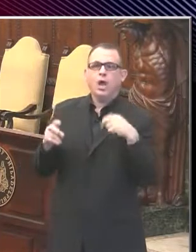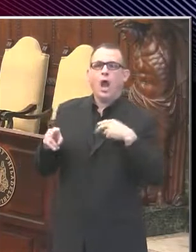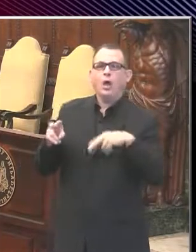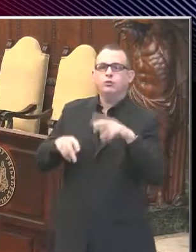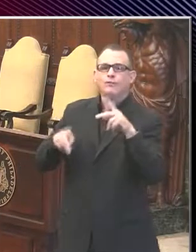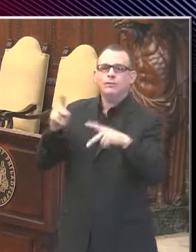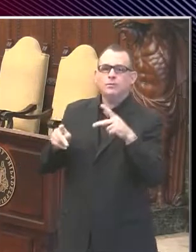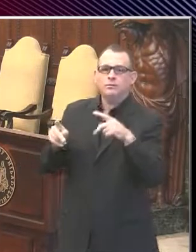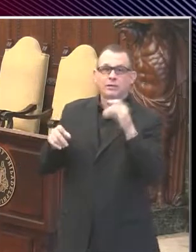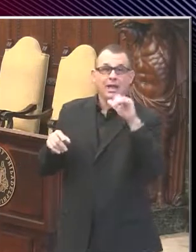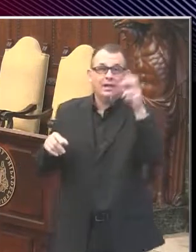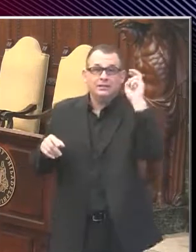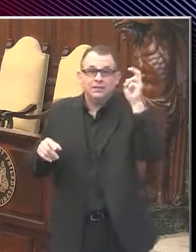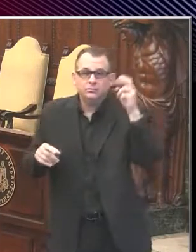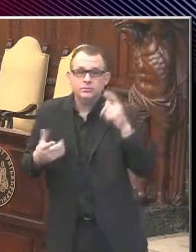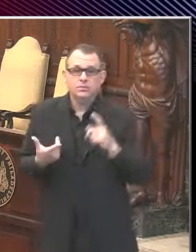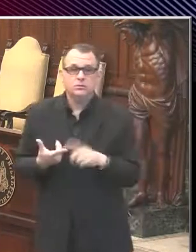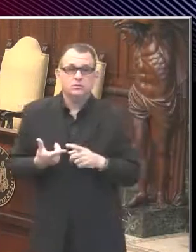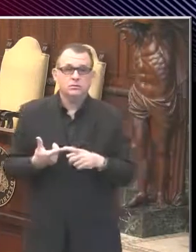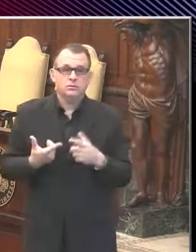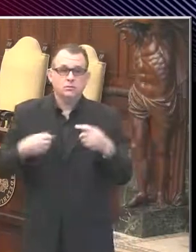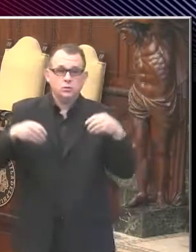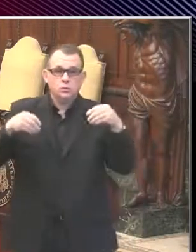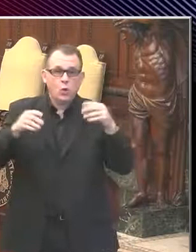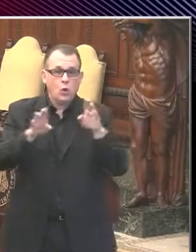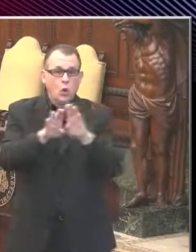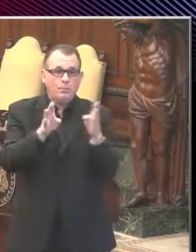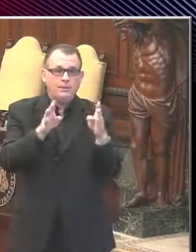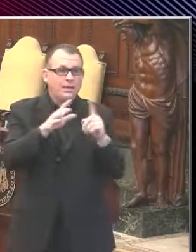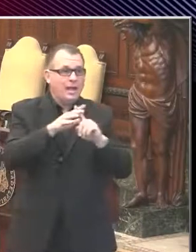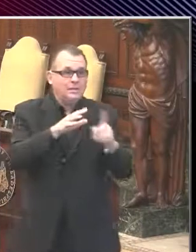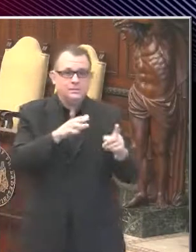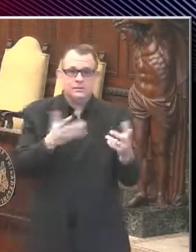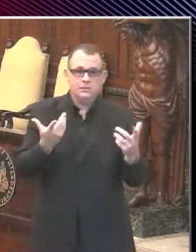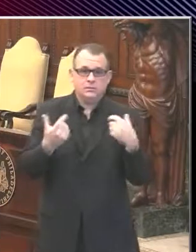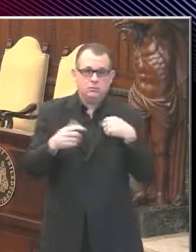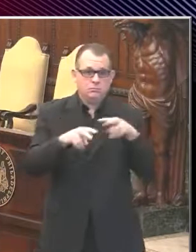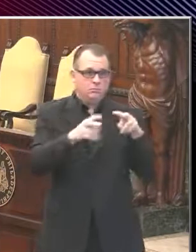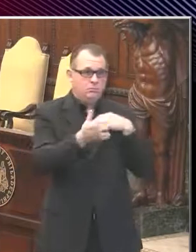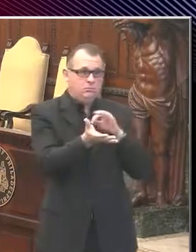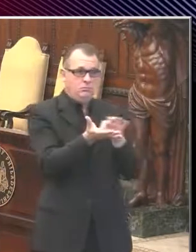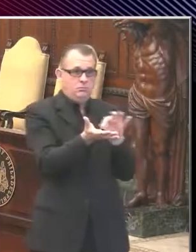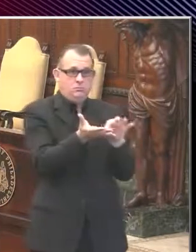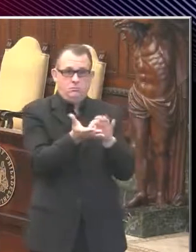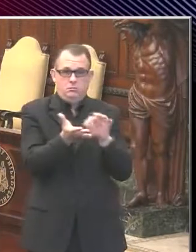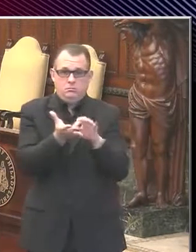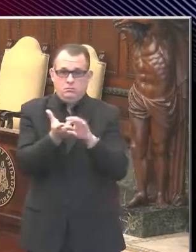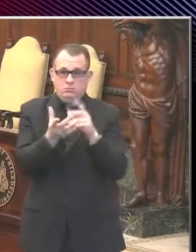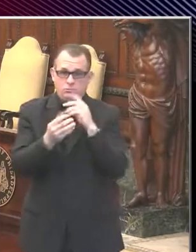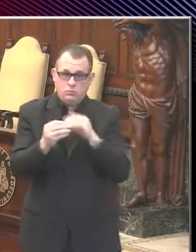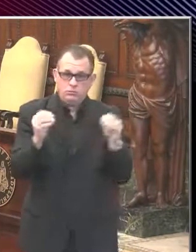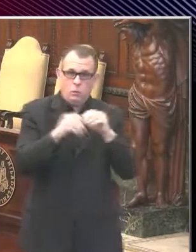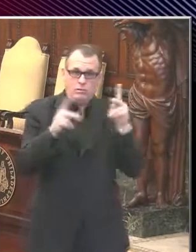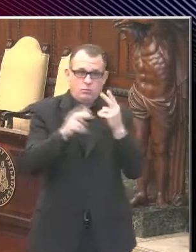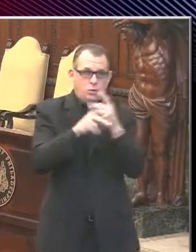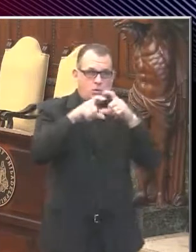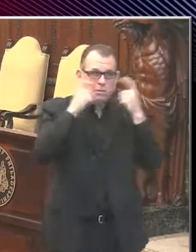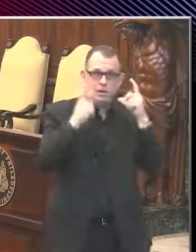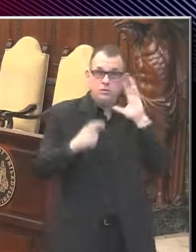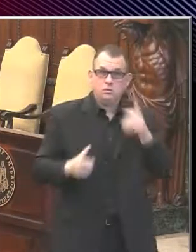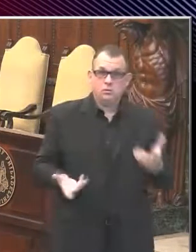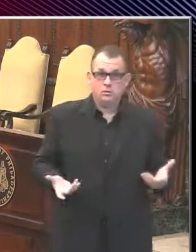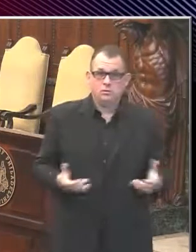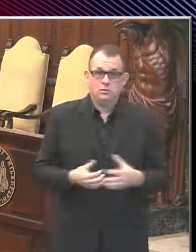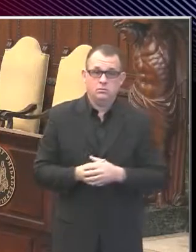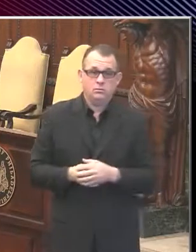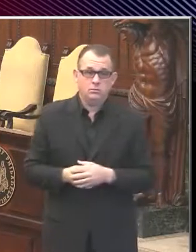and as they exit stores. And we hope to see those numbers increase. But much of this is going to take place at places